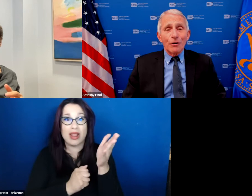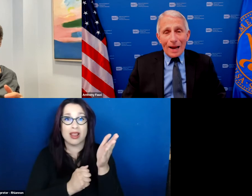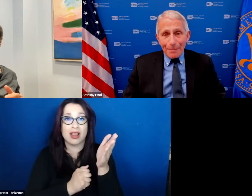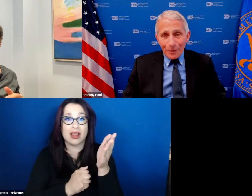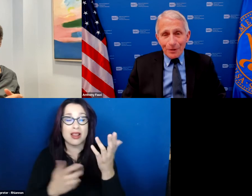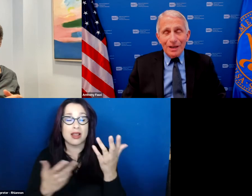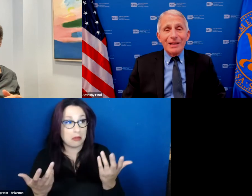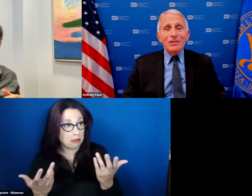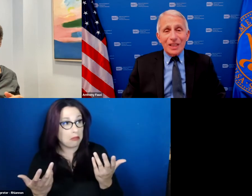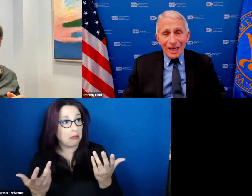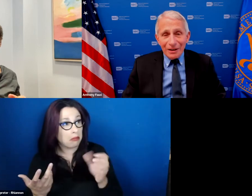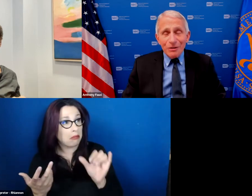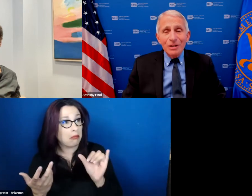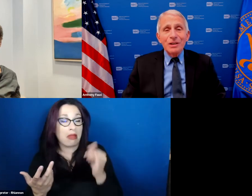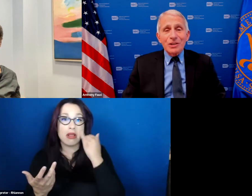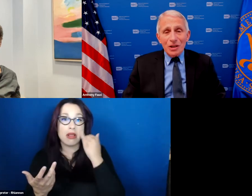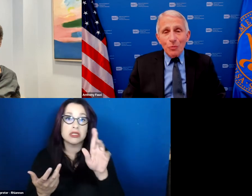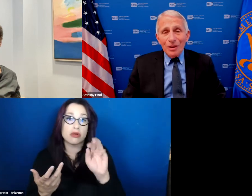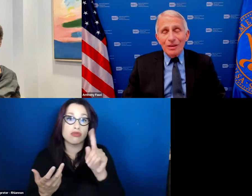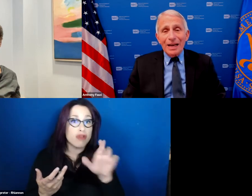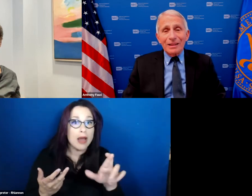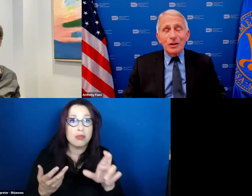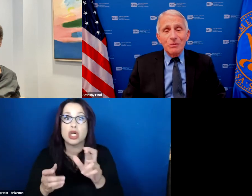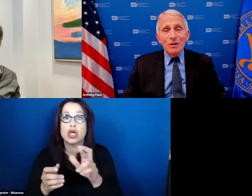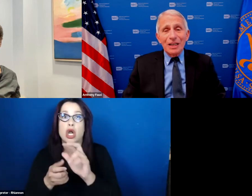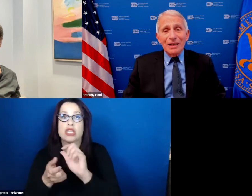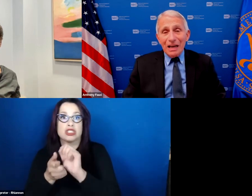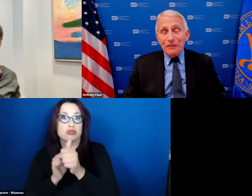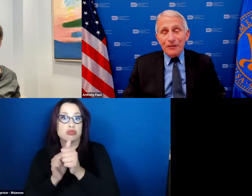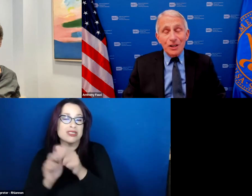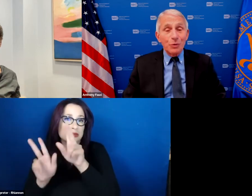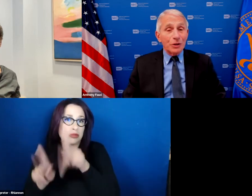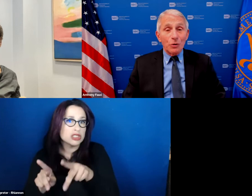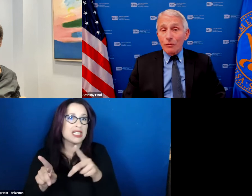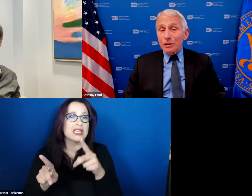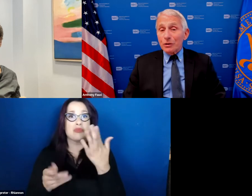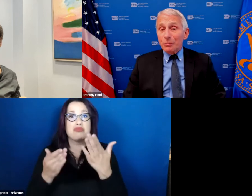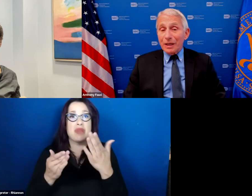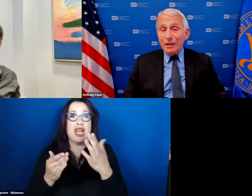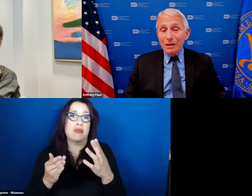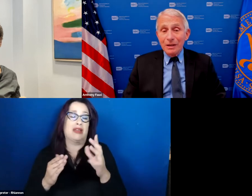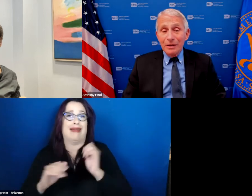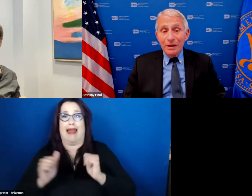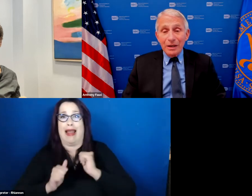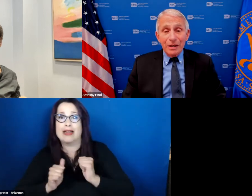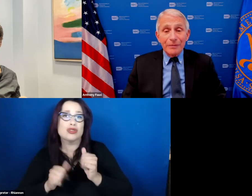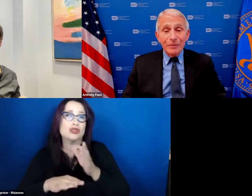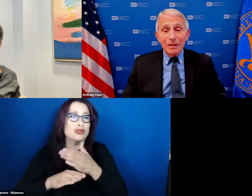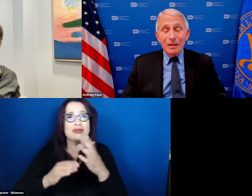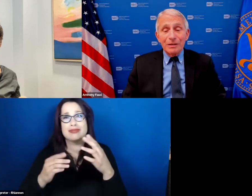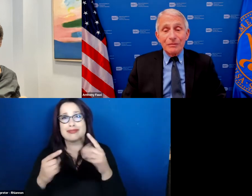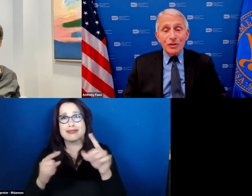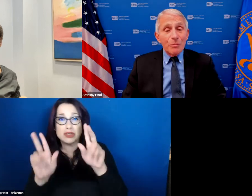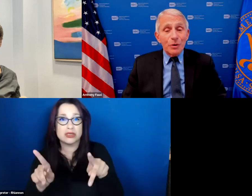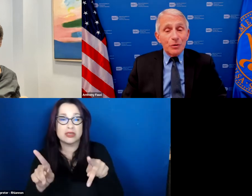a rapper an entertainer someone that the community identifies with or it could be um